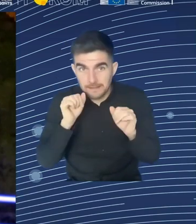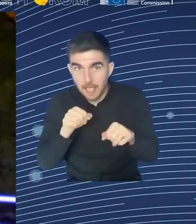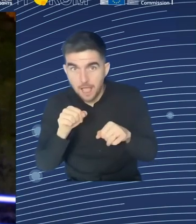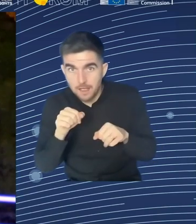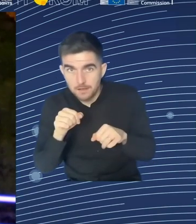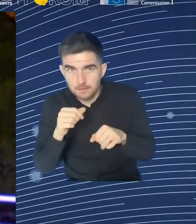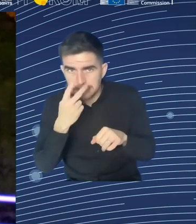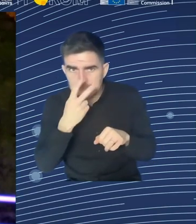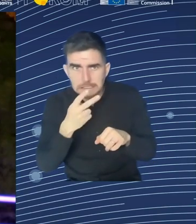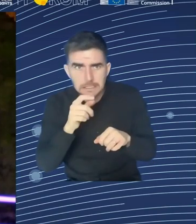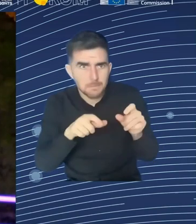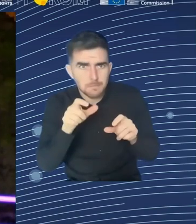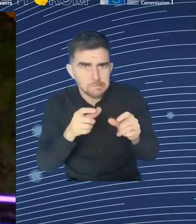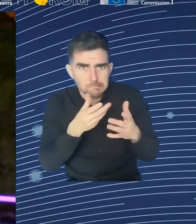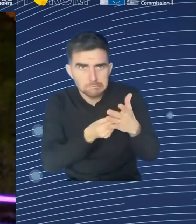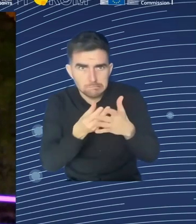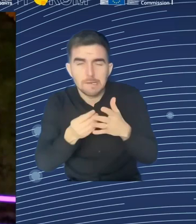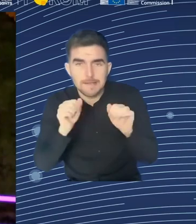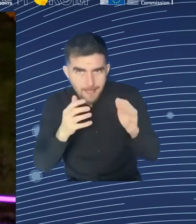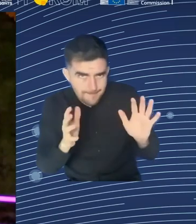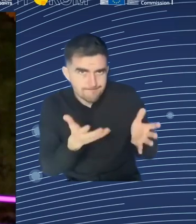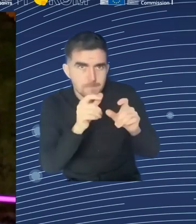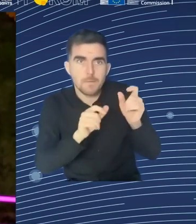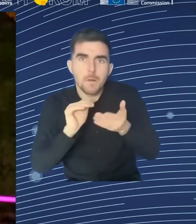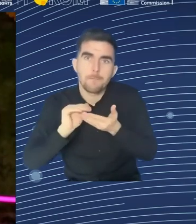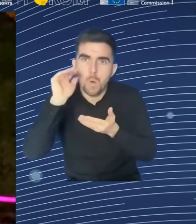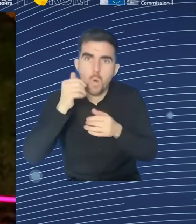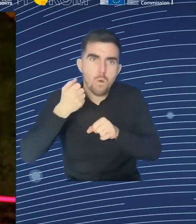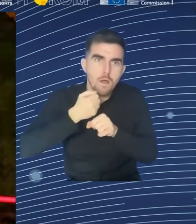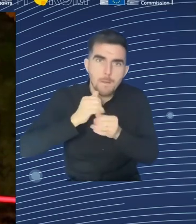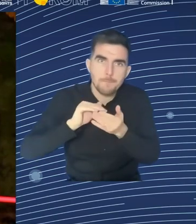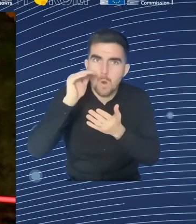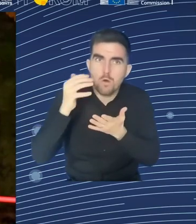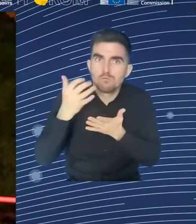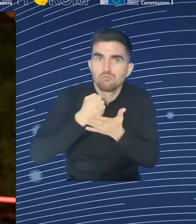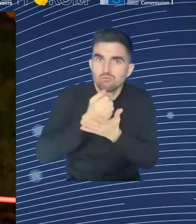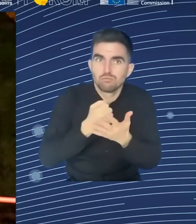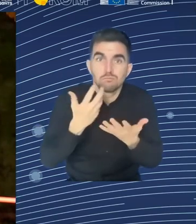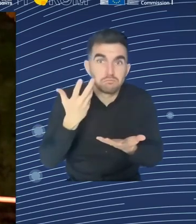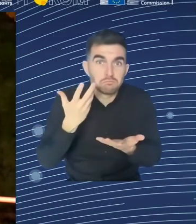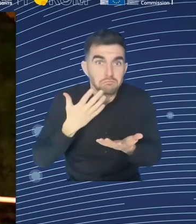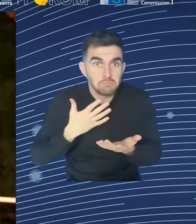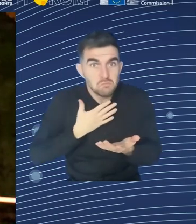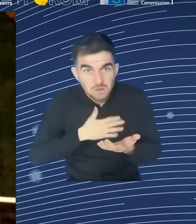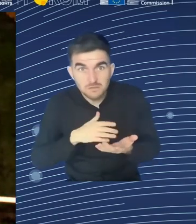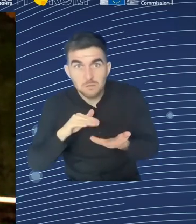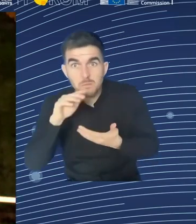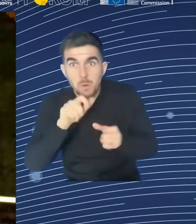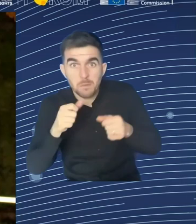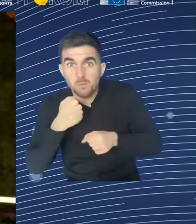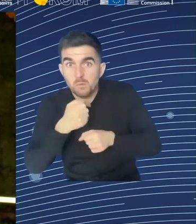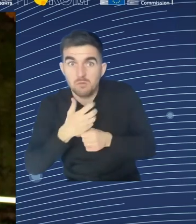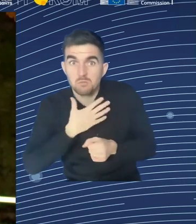similar studies in the park. And in some countries like Germany, you had robotization and even a few extra